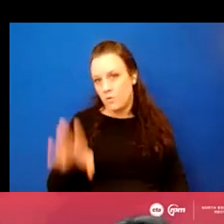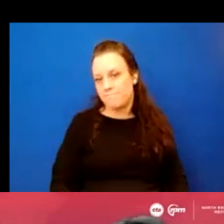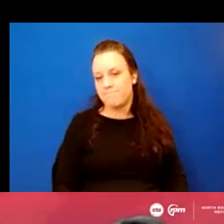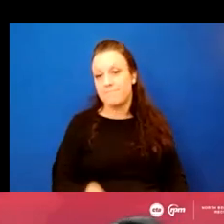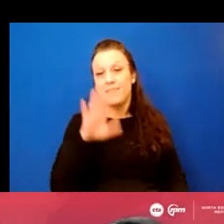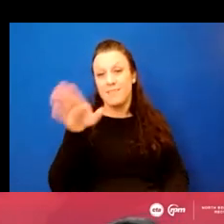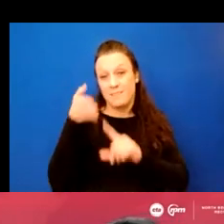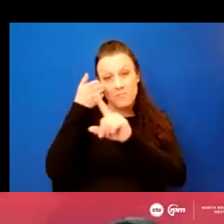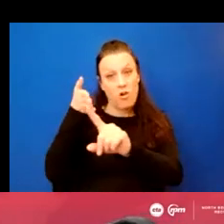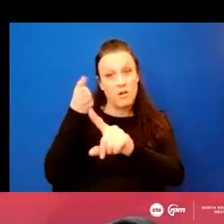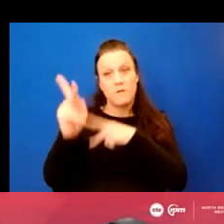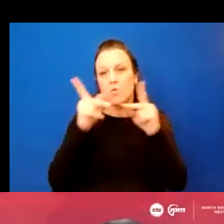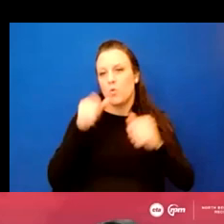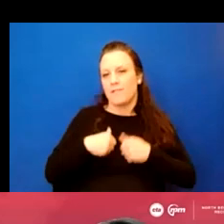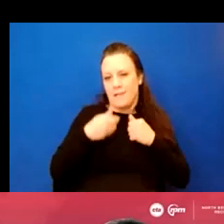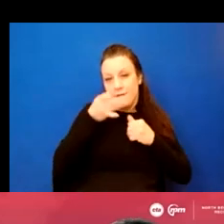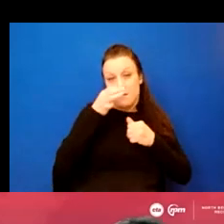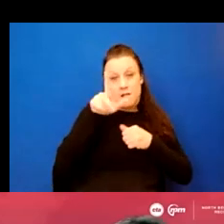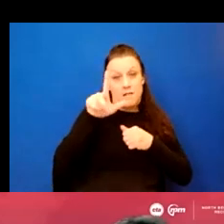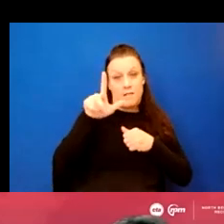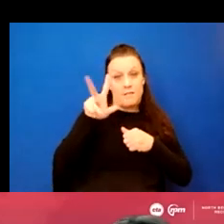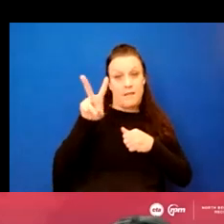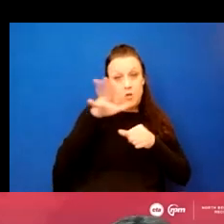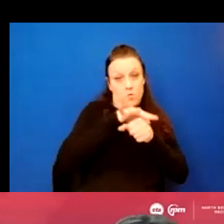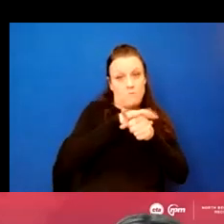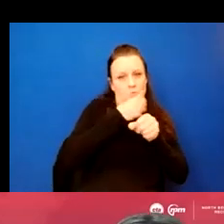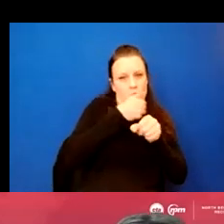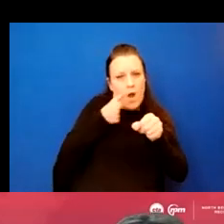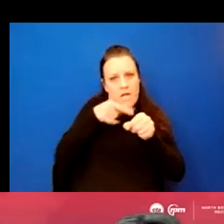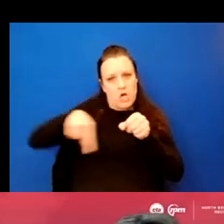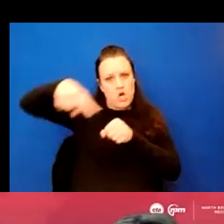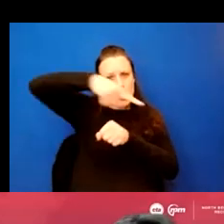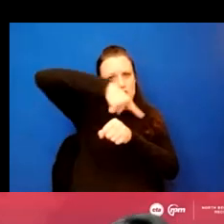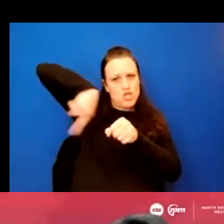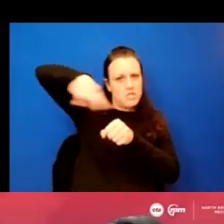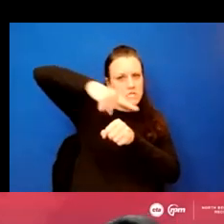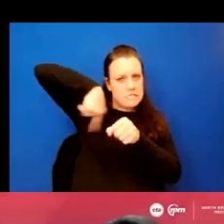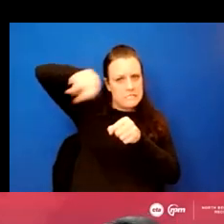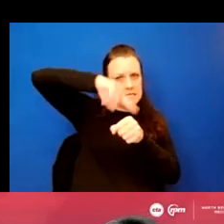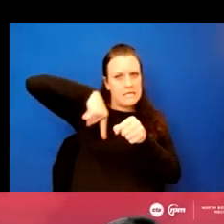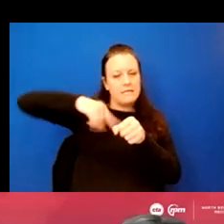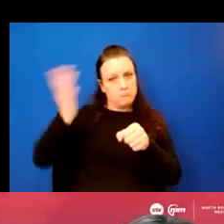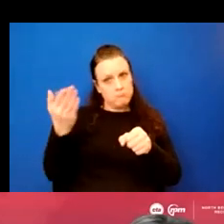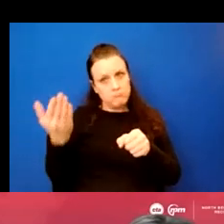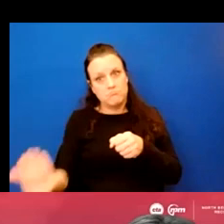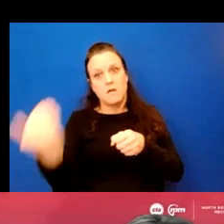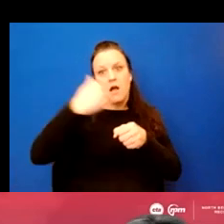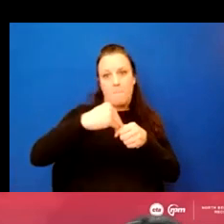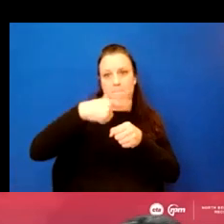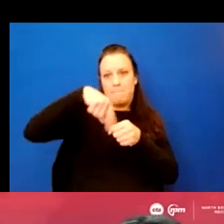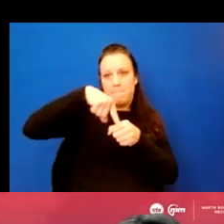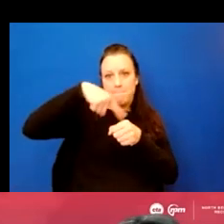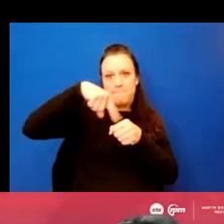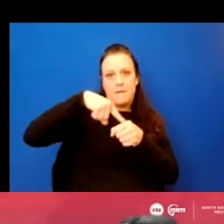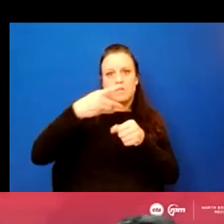targeting people who live just outside of the Lakeview East and other RPM communities, encouraging people to come to these communities